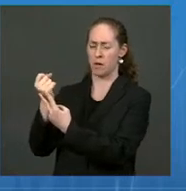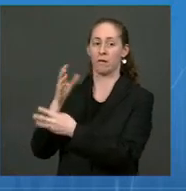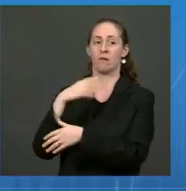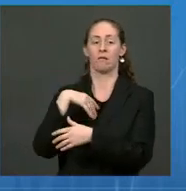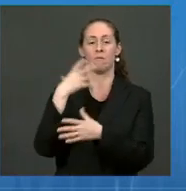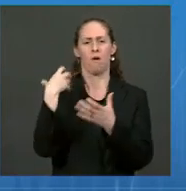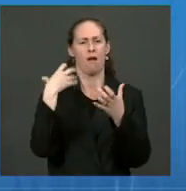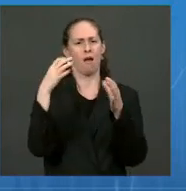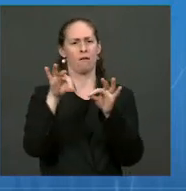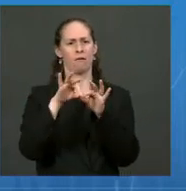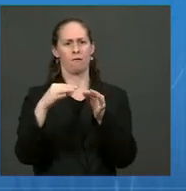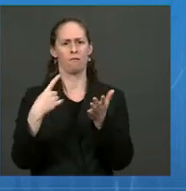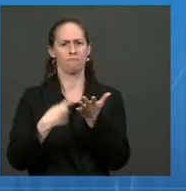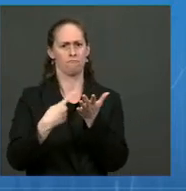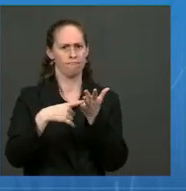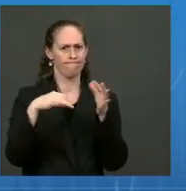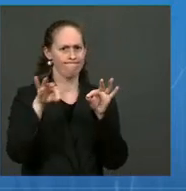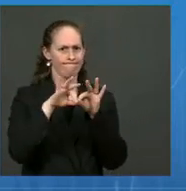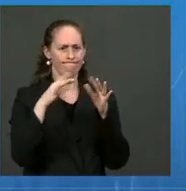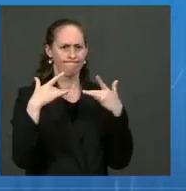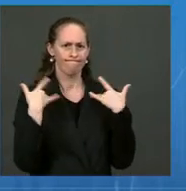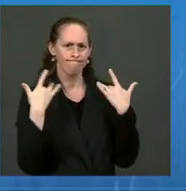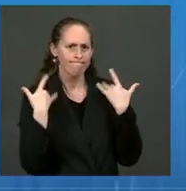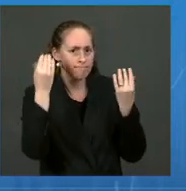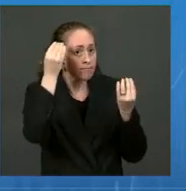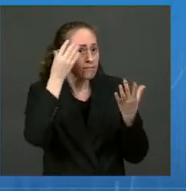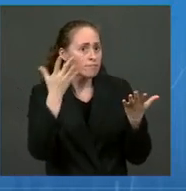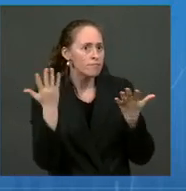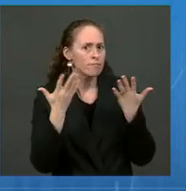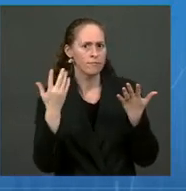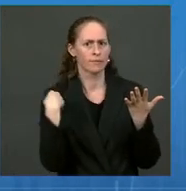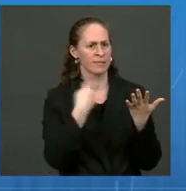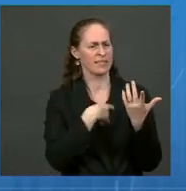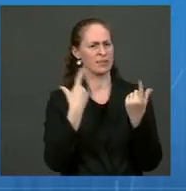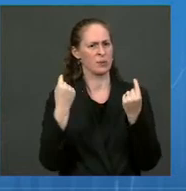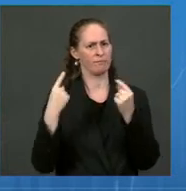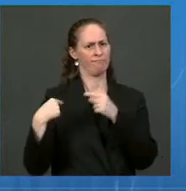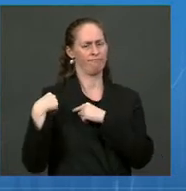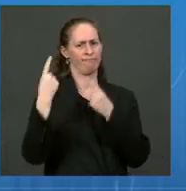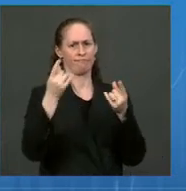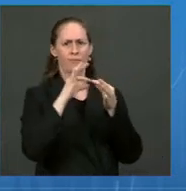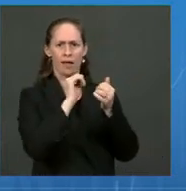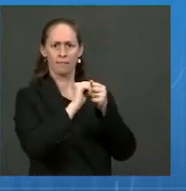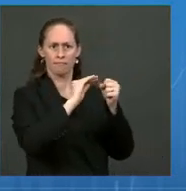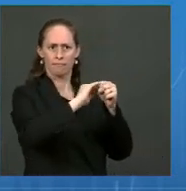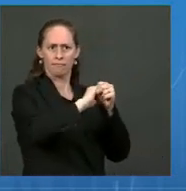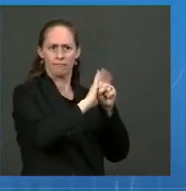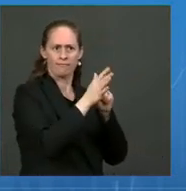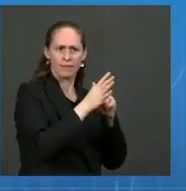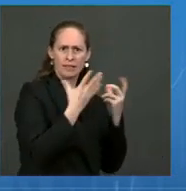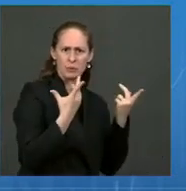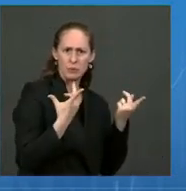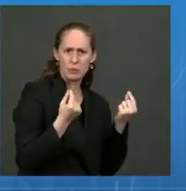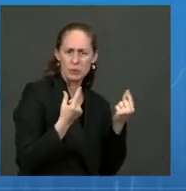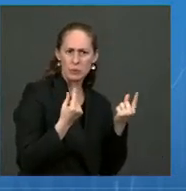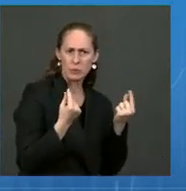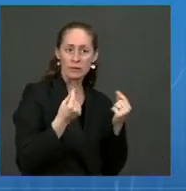on the progress we're making across a number of fronts in our fight against the virus, starting with vaccinations.